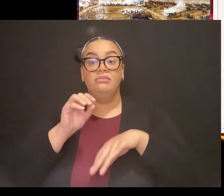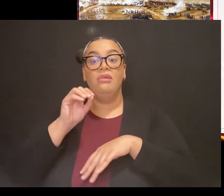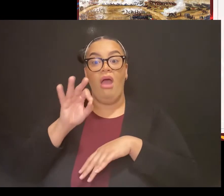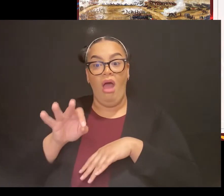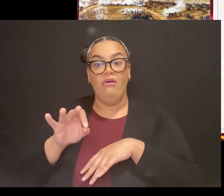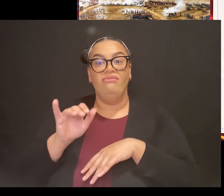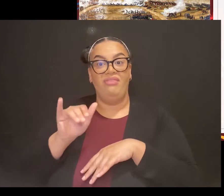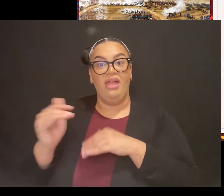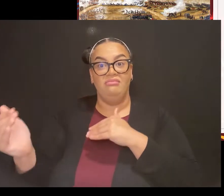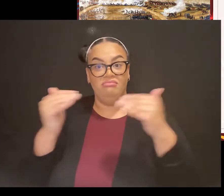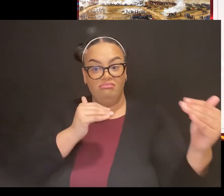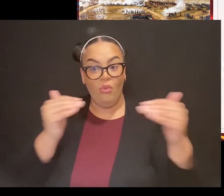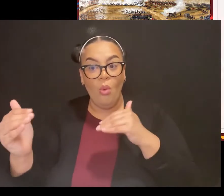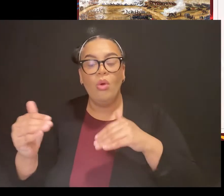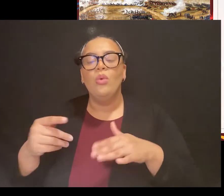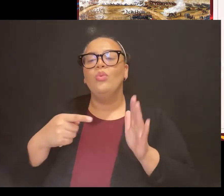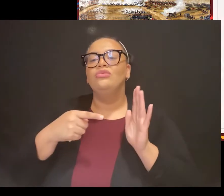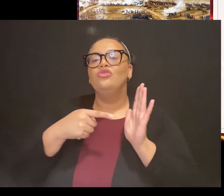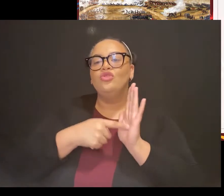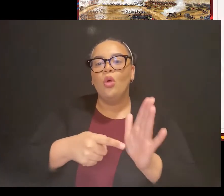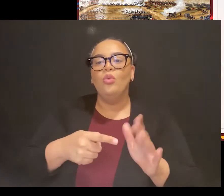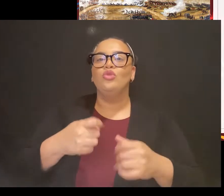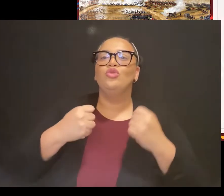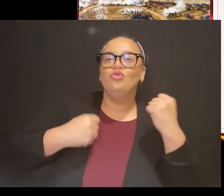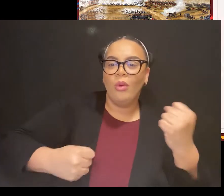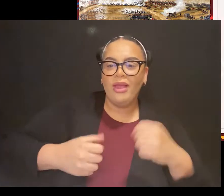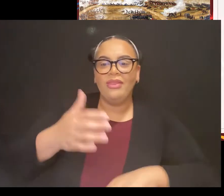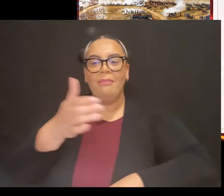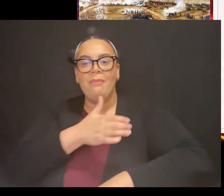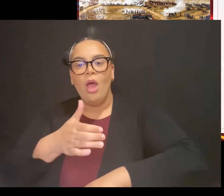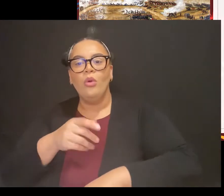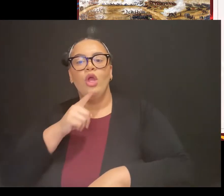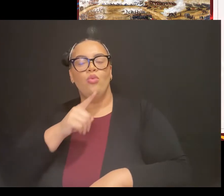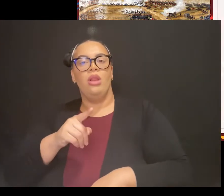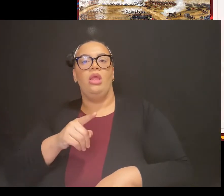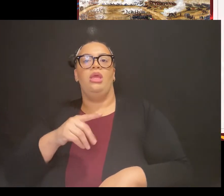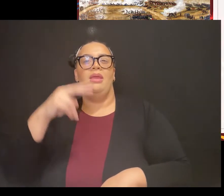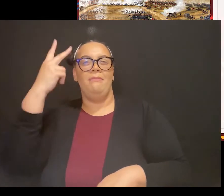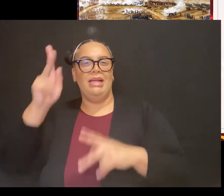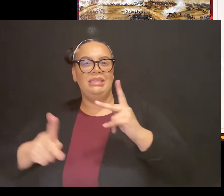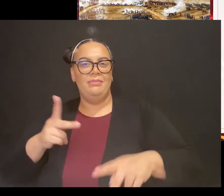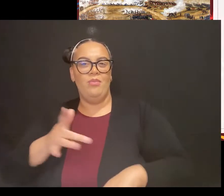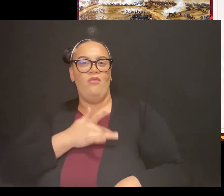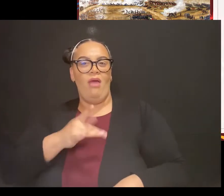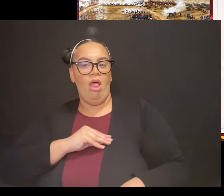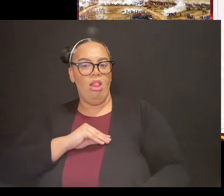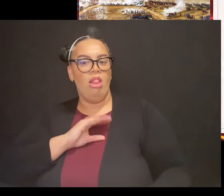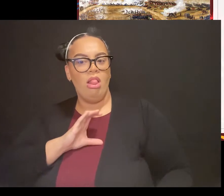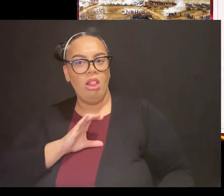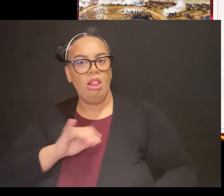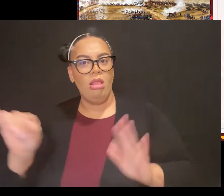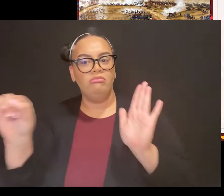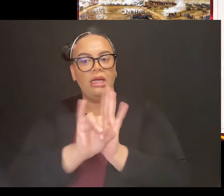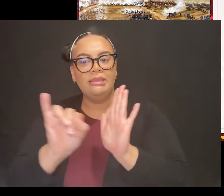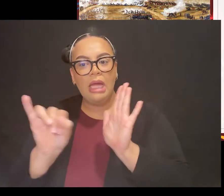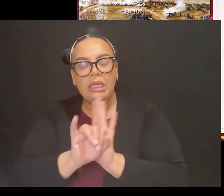bolstered the Mexican people's confidence, identity, and later on, eventually their heritage. The win launched